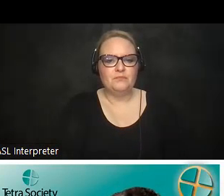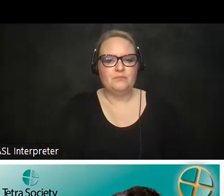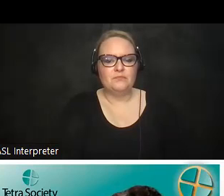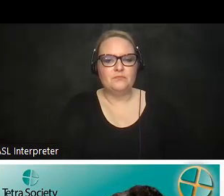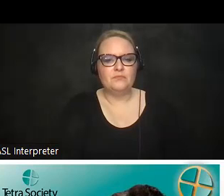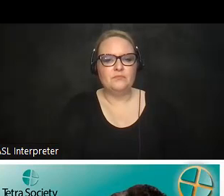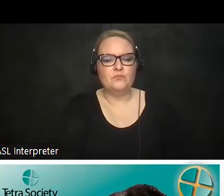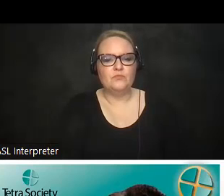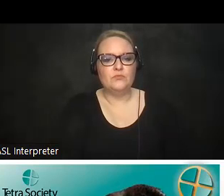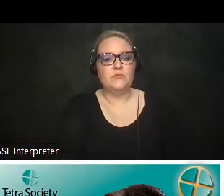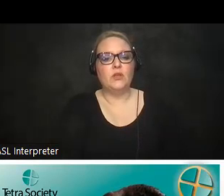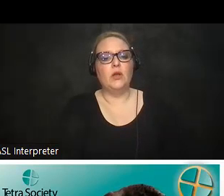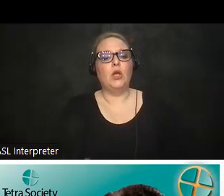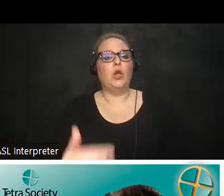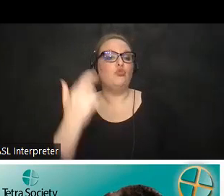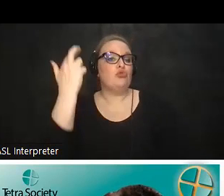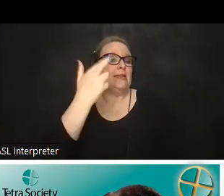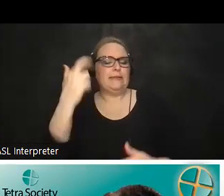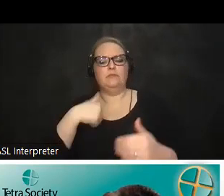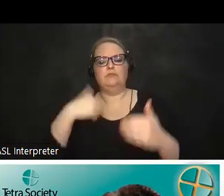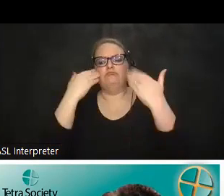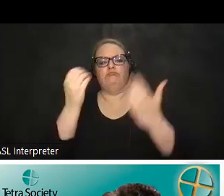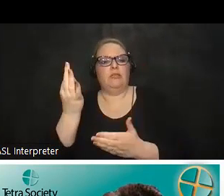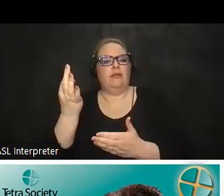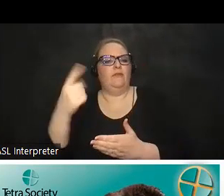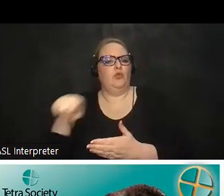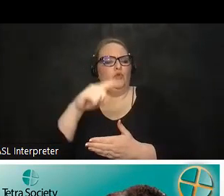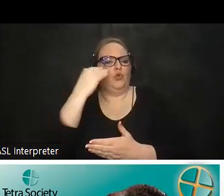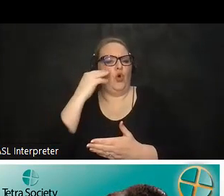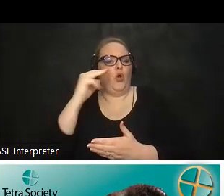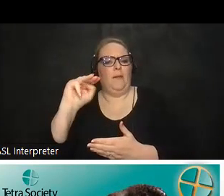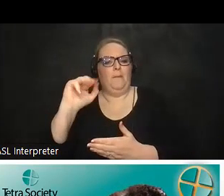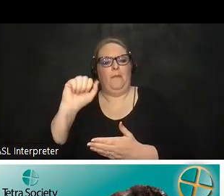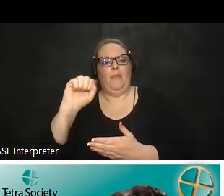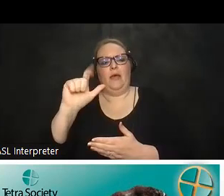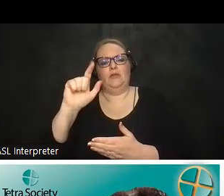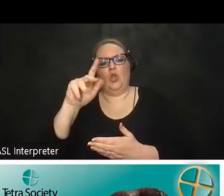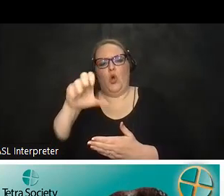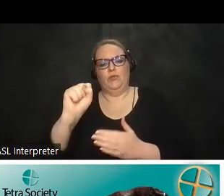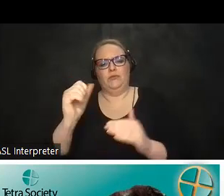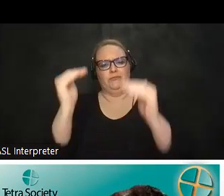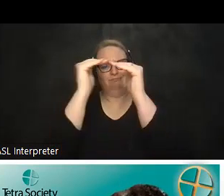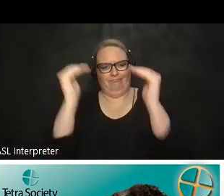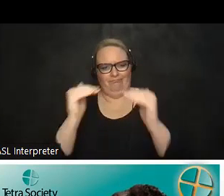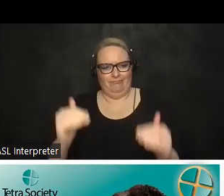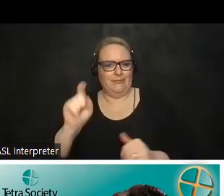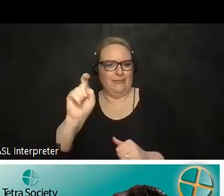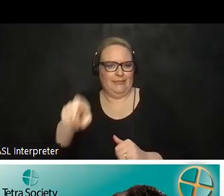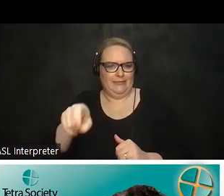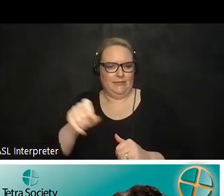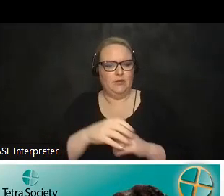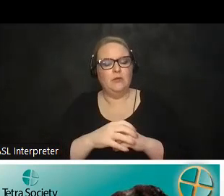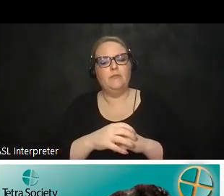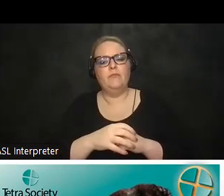this um i don't know if many of you are familiar with maslow's uh hierarchy of needs but there's an understanding that there